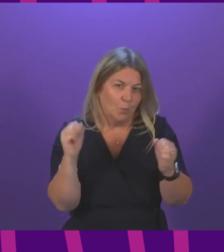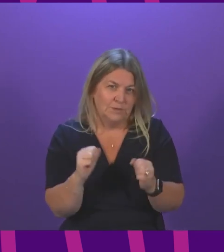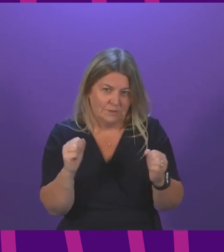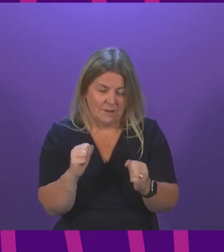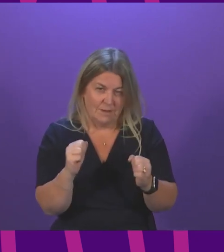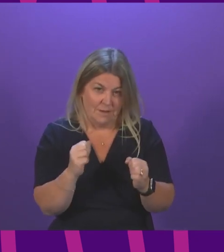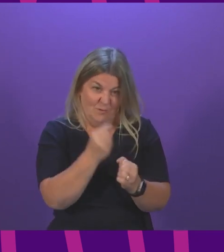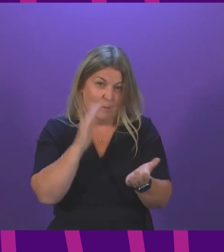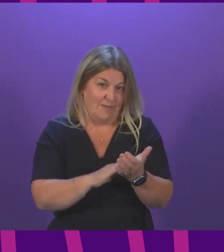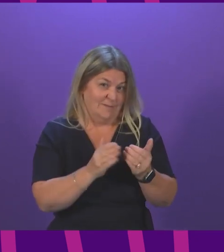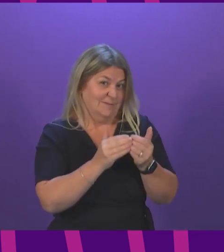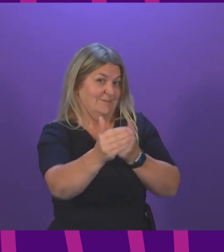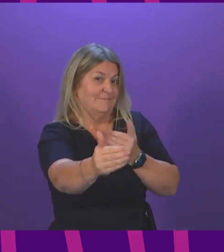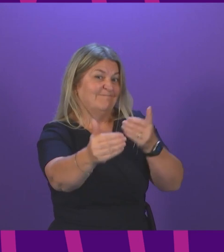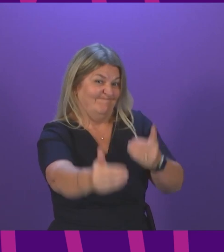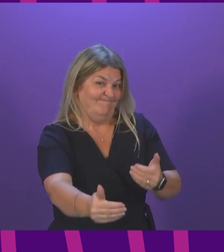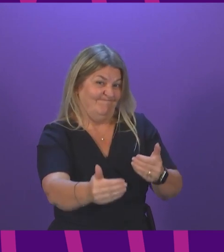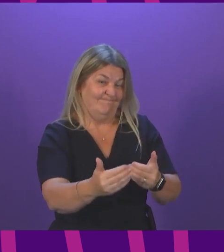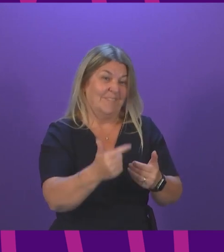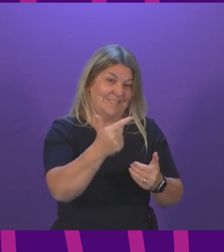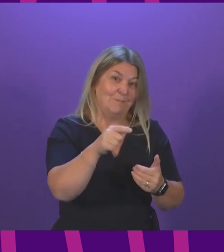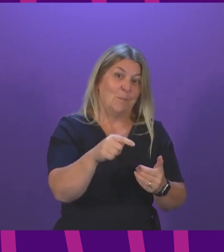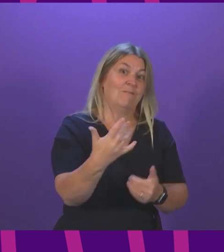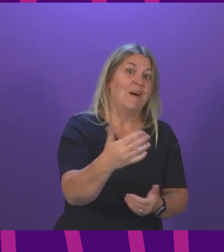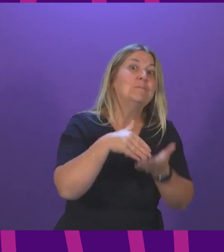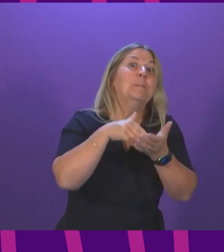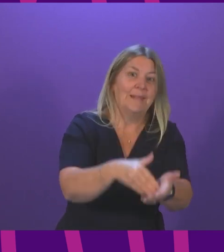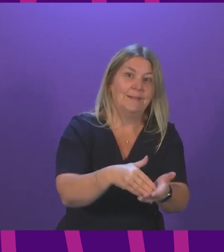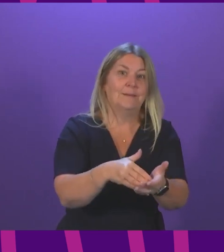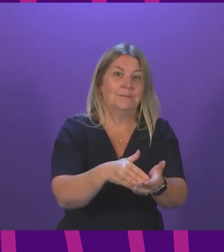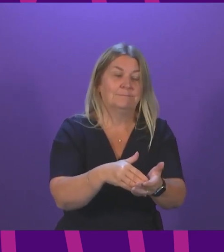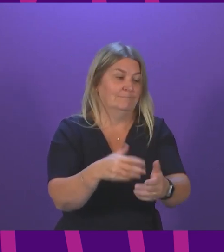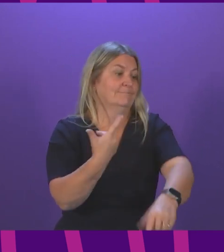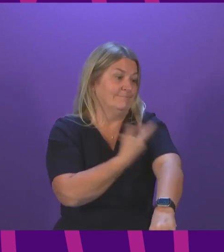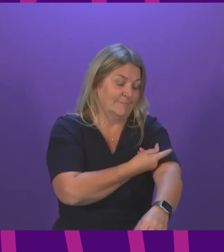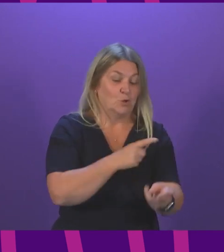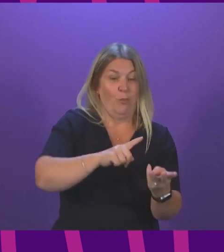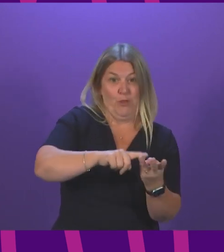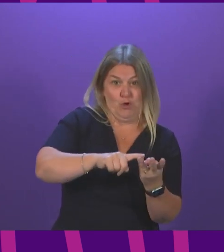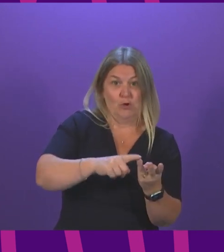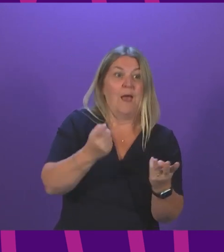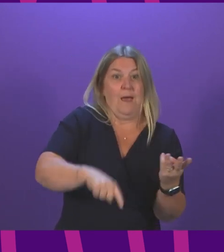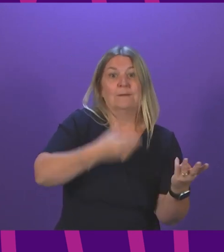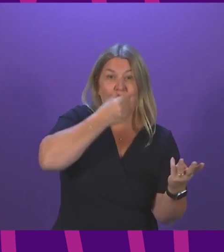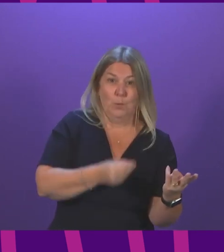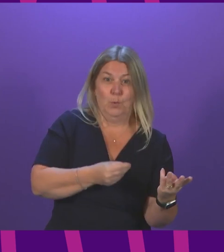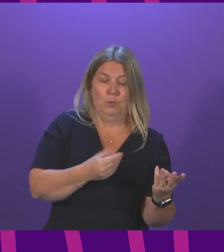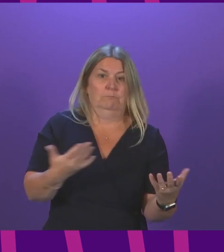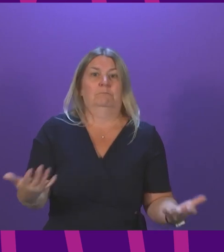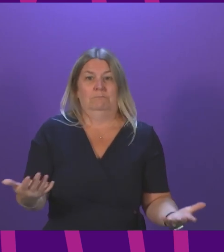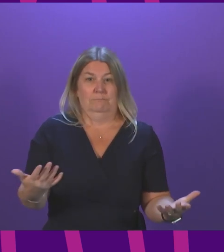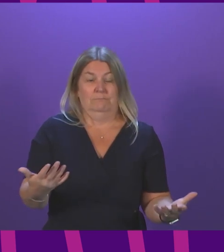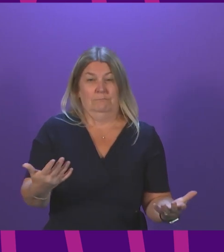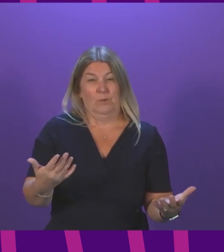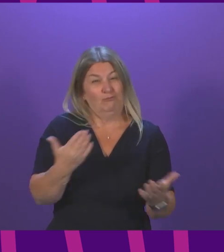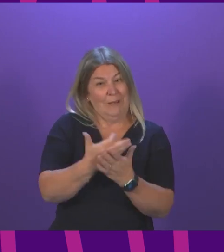the space of a few months, we are going to try to deliver 7.5 million doses, which is just less than the 8 million doses that we have